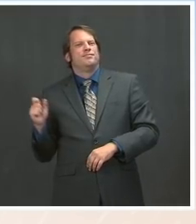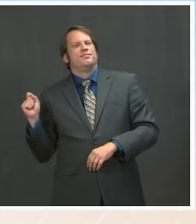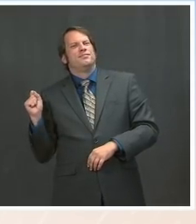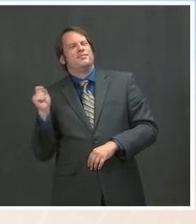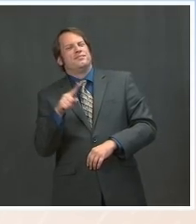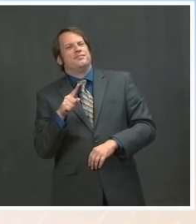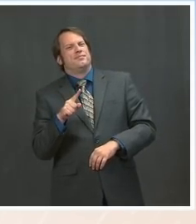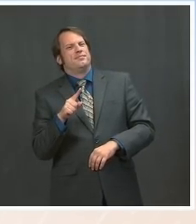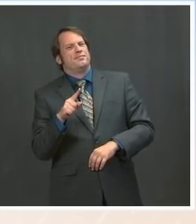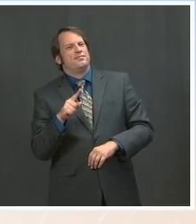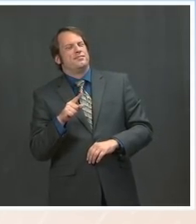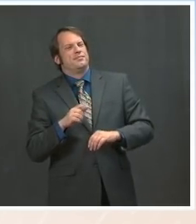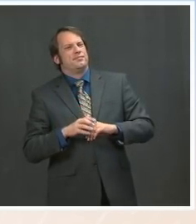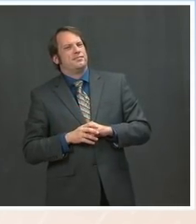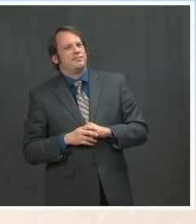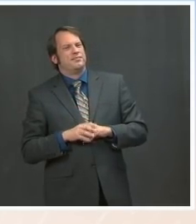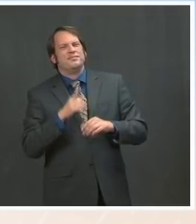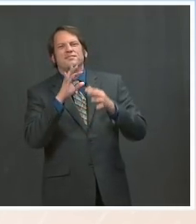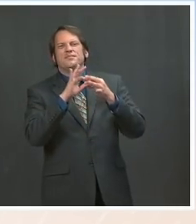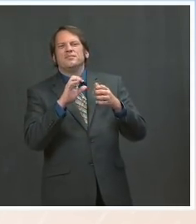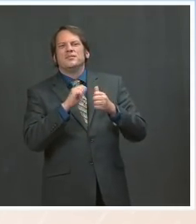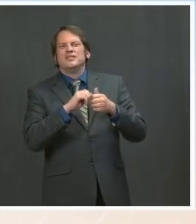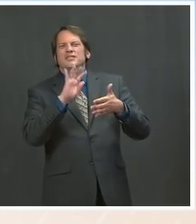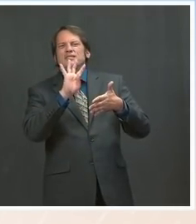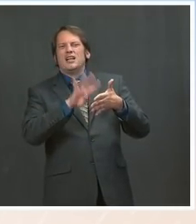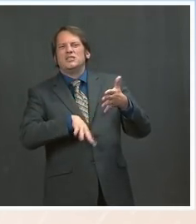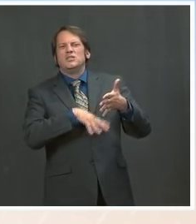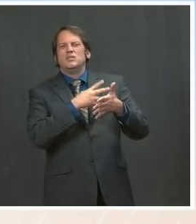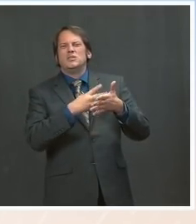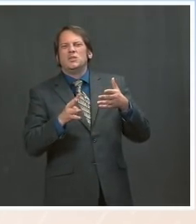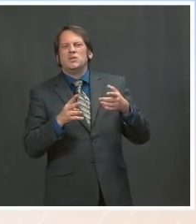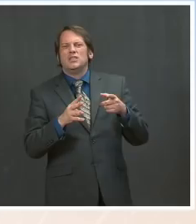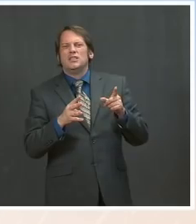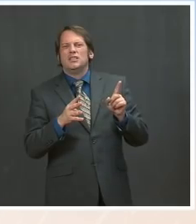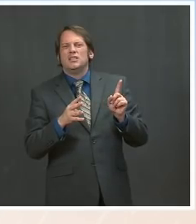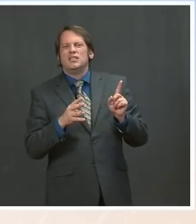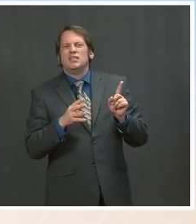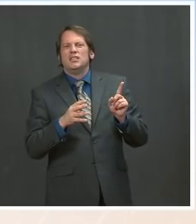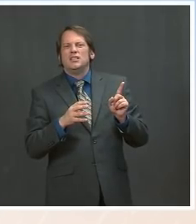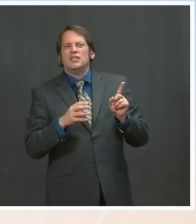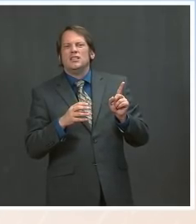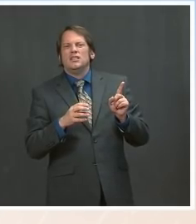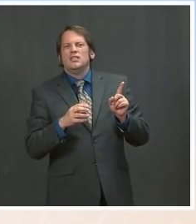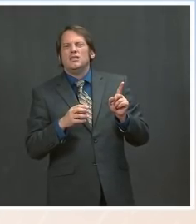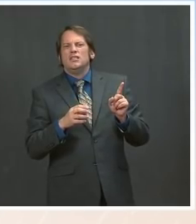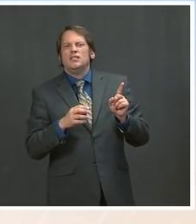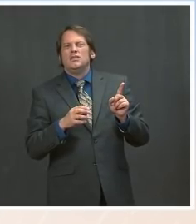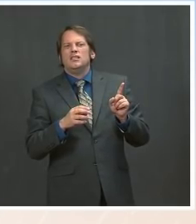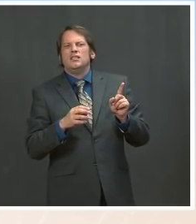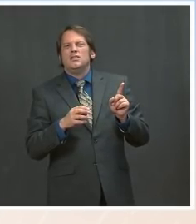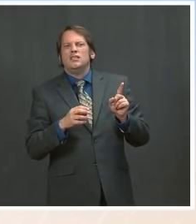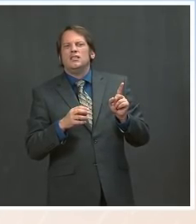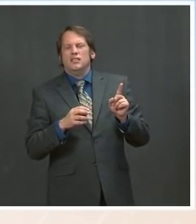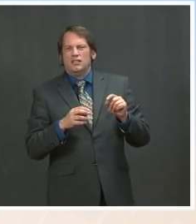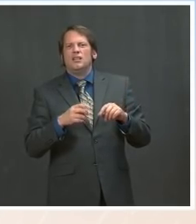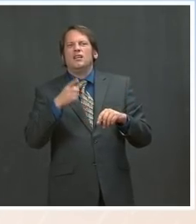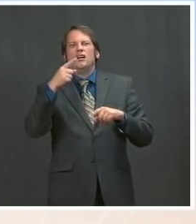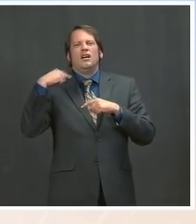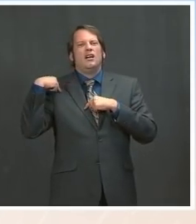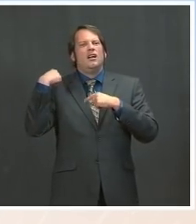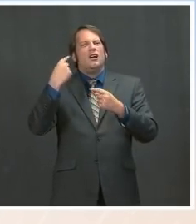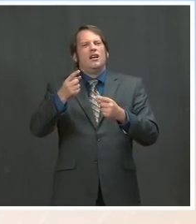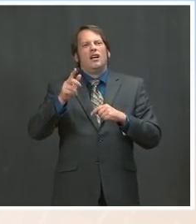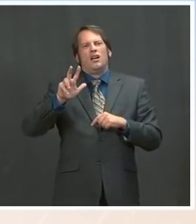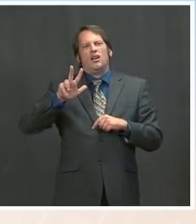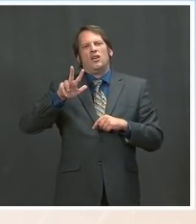You conducted 32 COVID press briefings, 20 items dealing with the economy and jobs, six on infrastructure, but